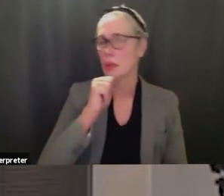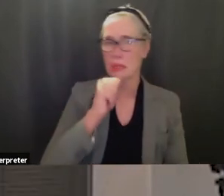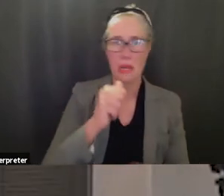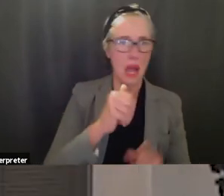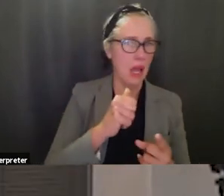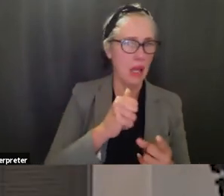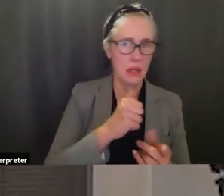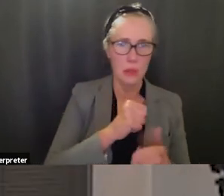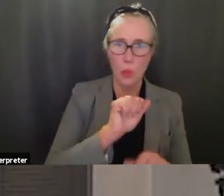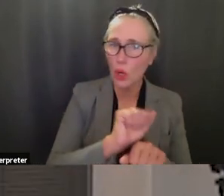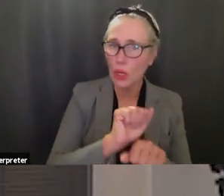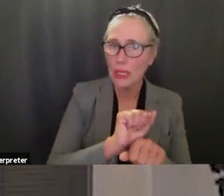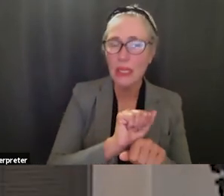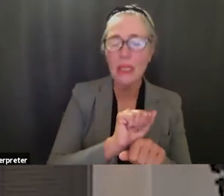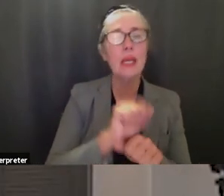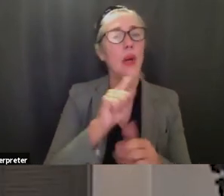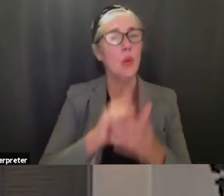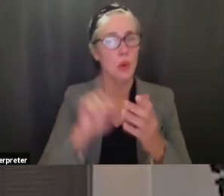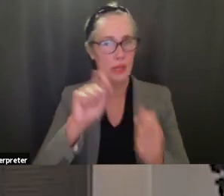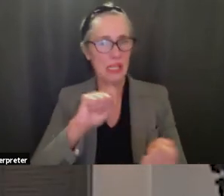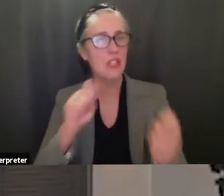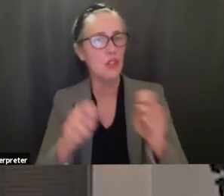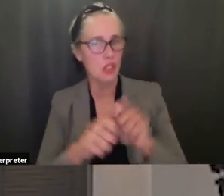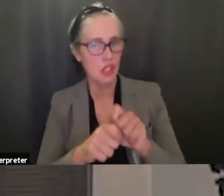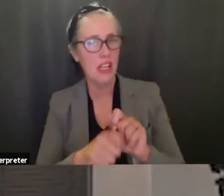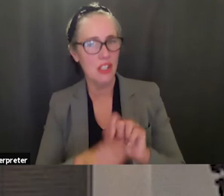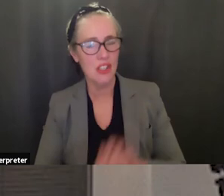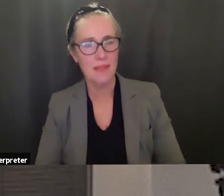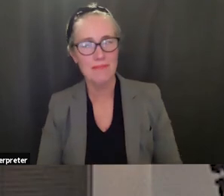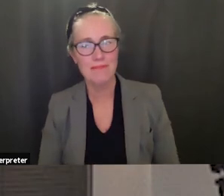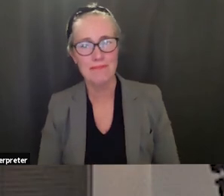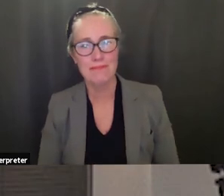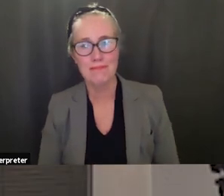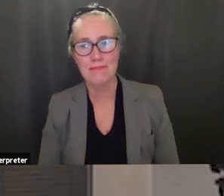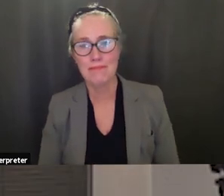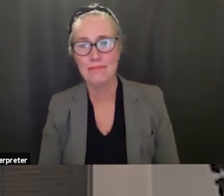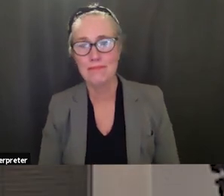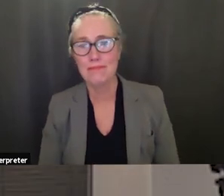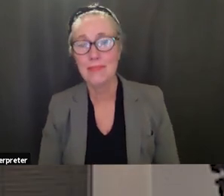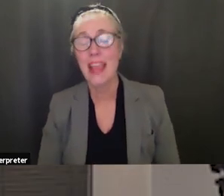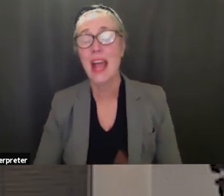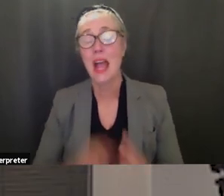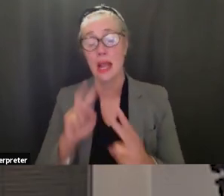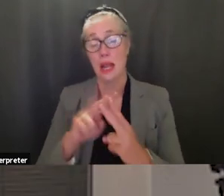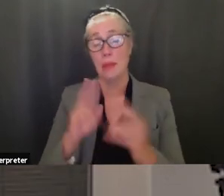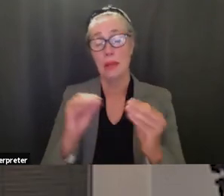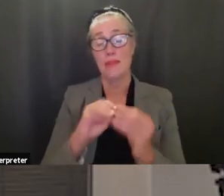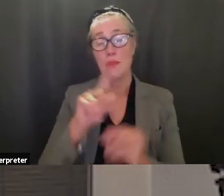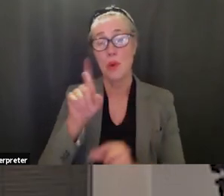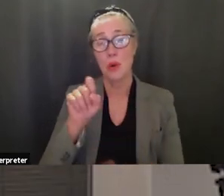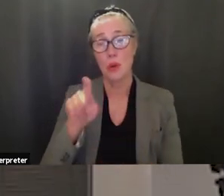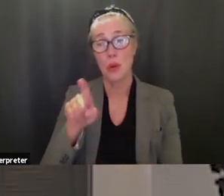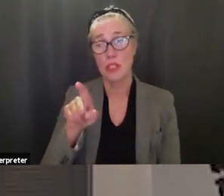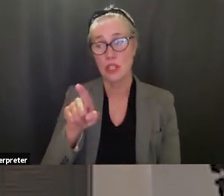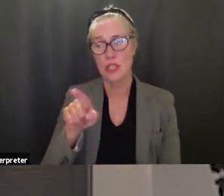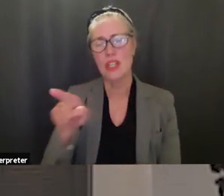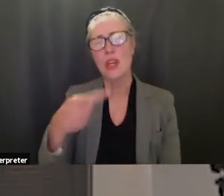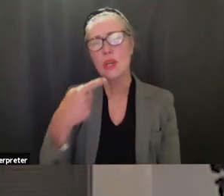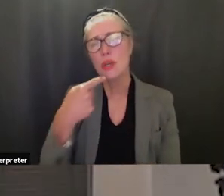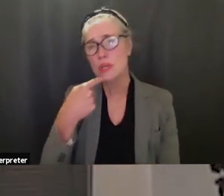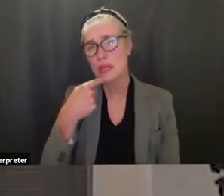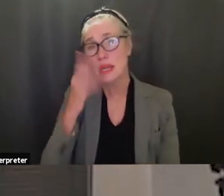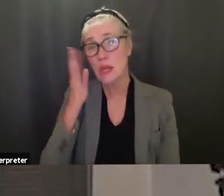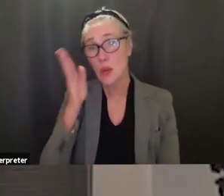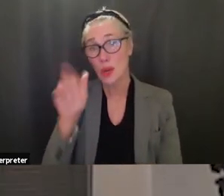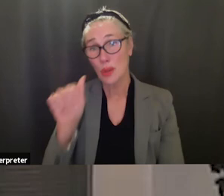we need to change so thank you for that and then i have a couple of other questions you mentioned that there's going to